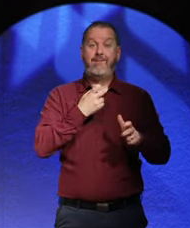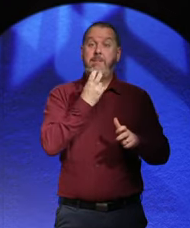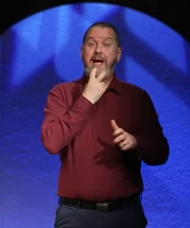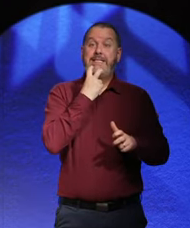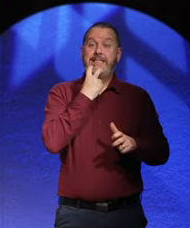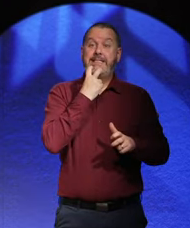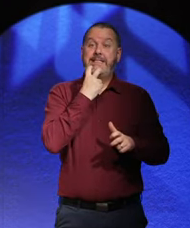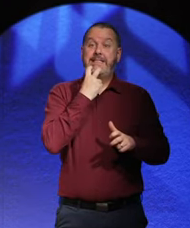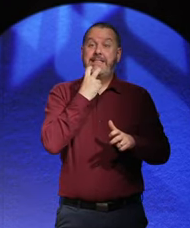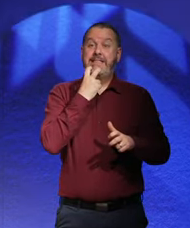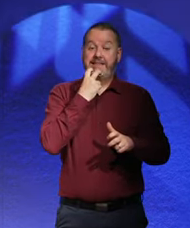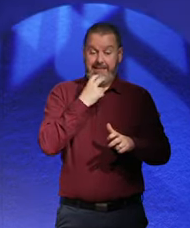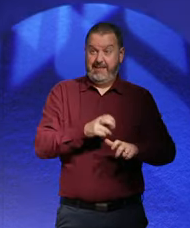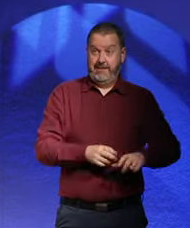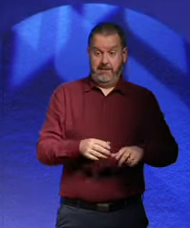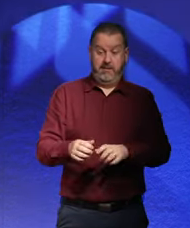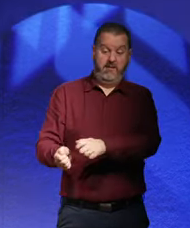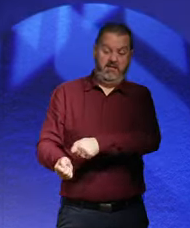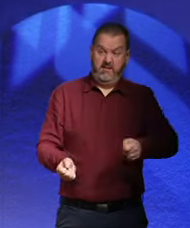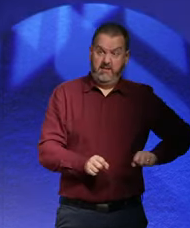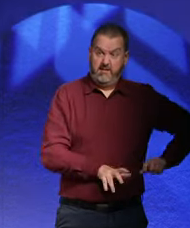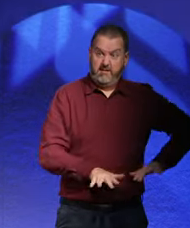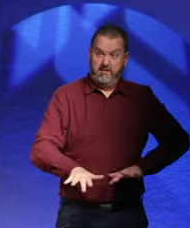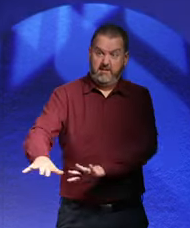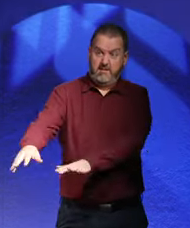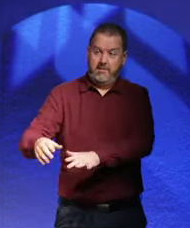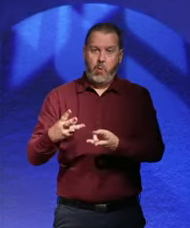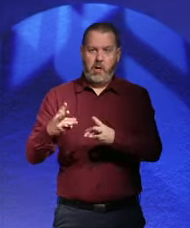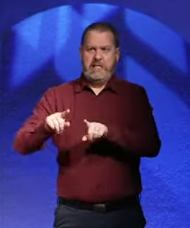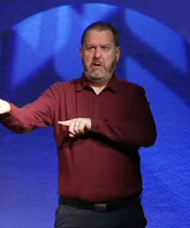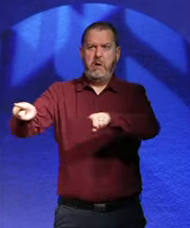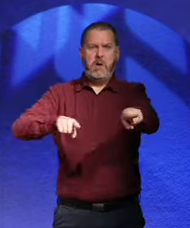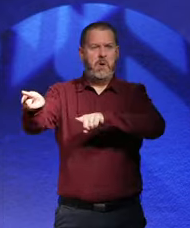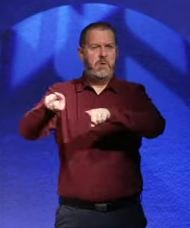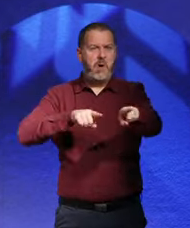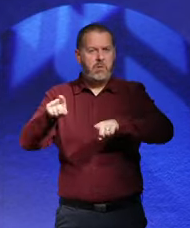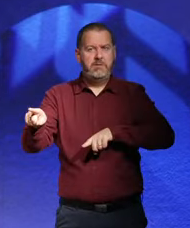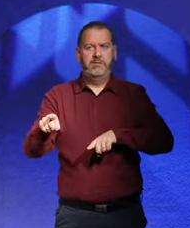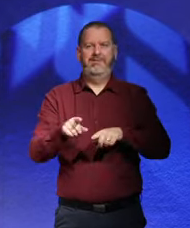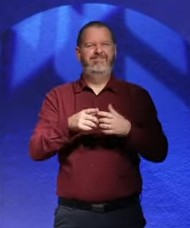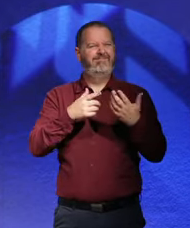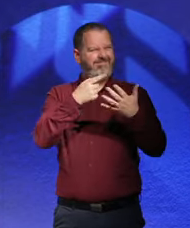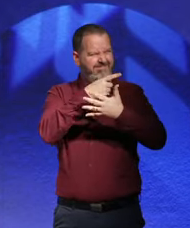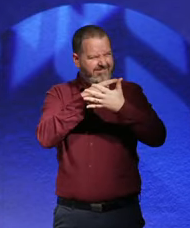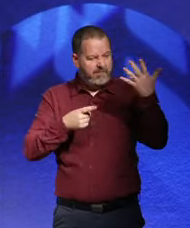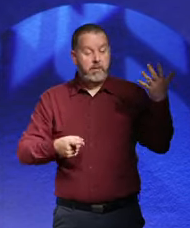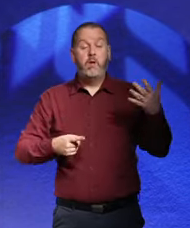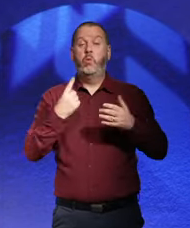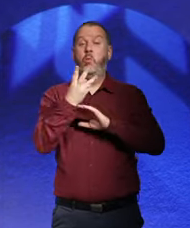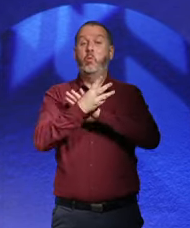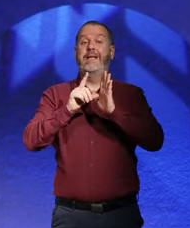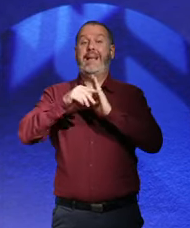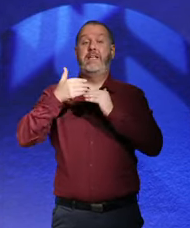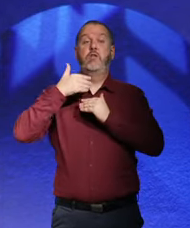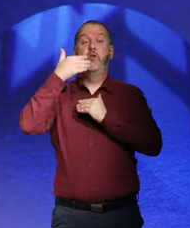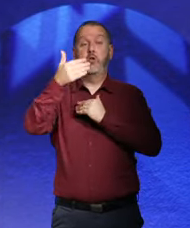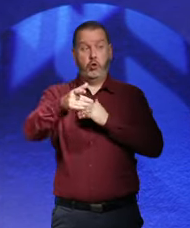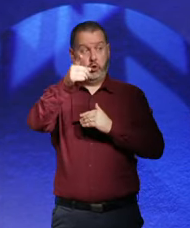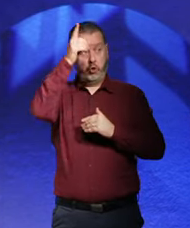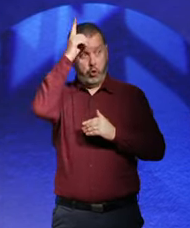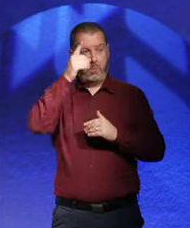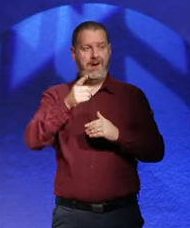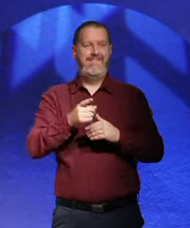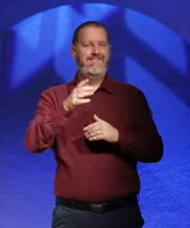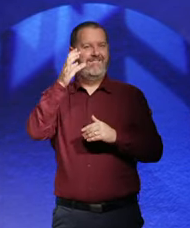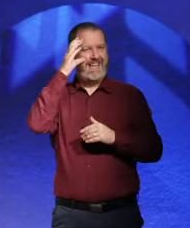out. They stink bombs as well. And after a week, the German Film Censorship Board banned